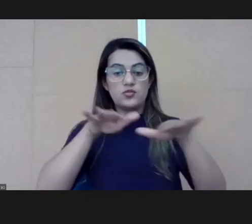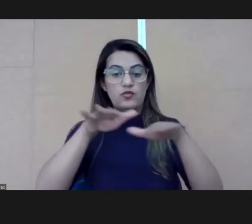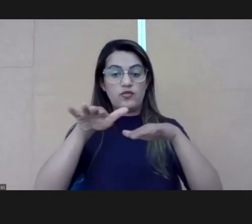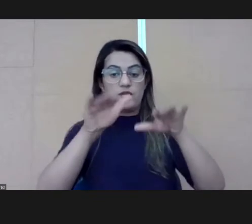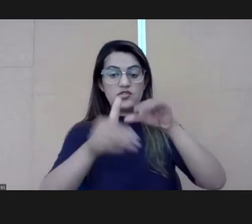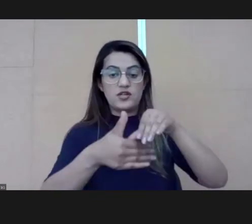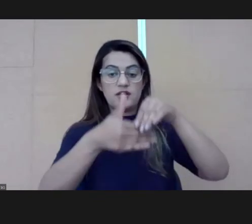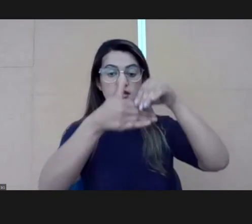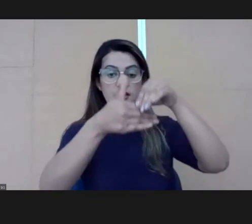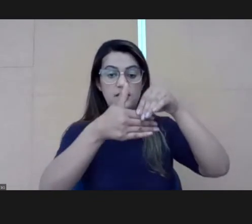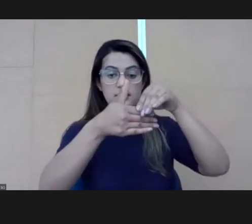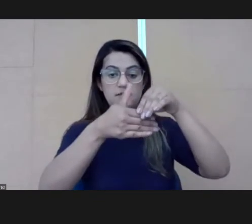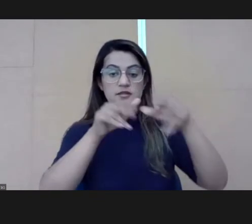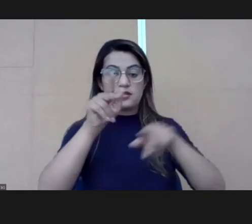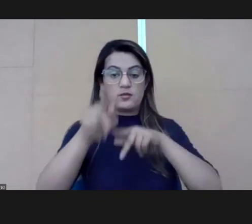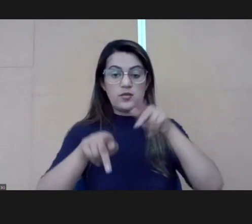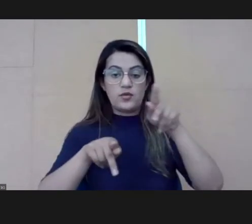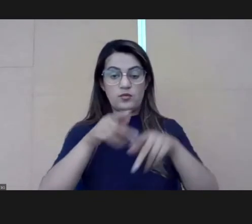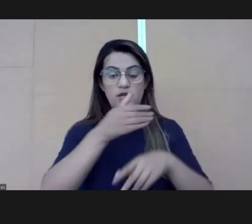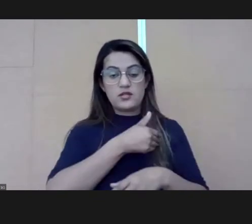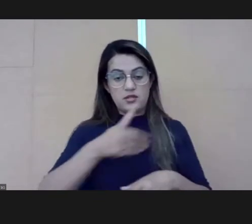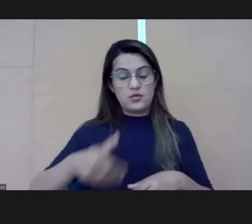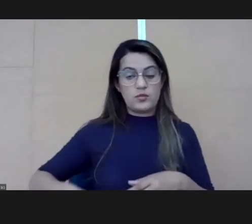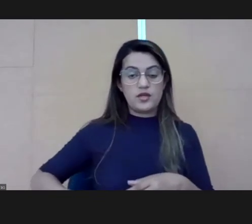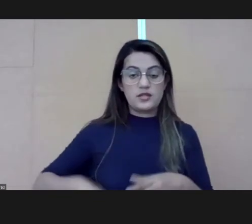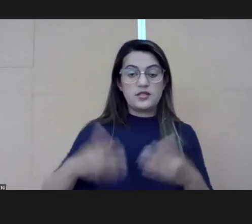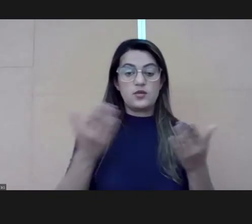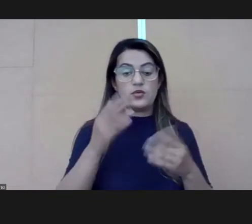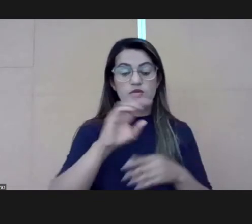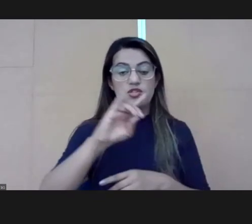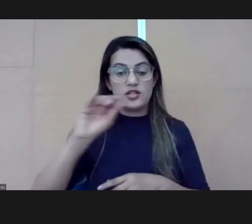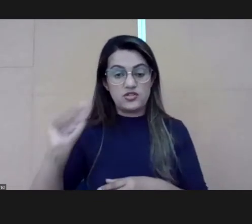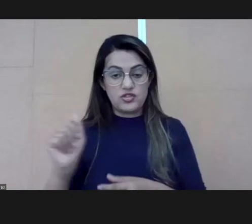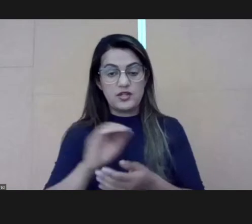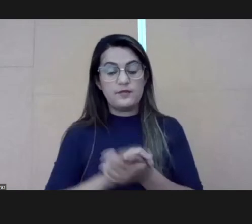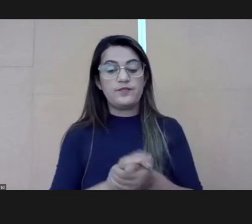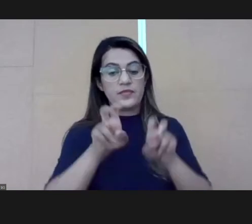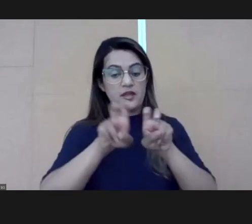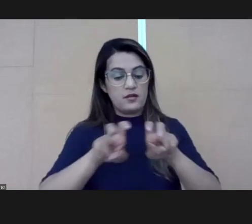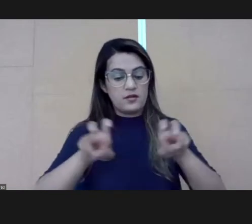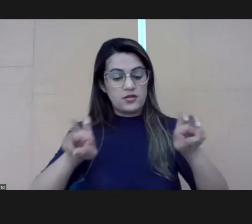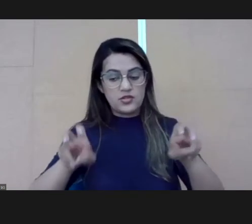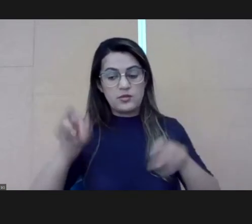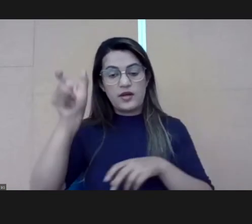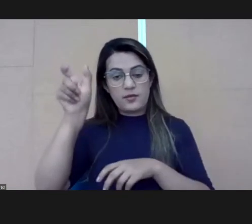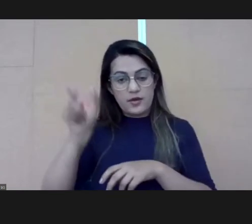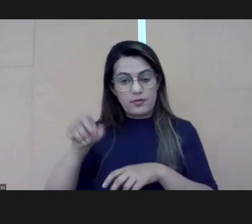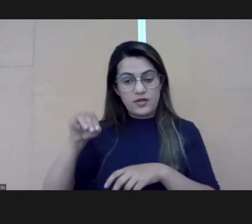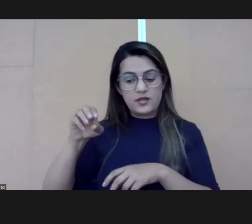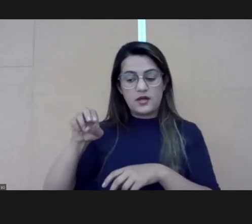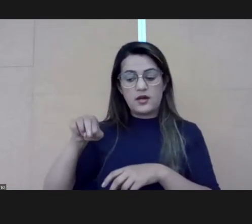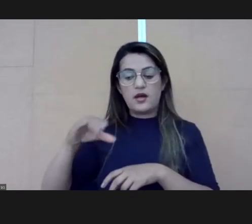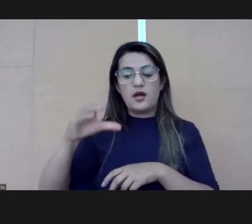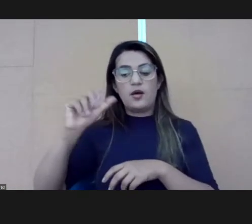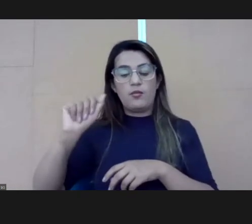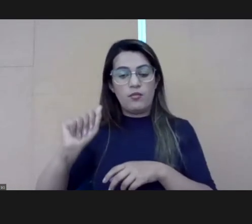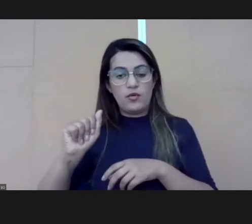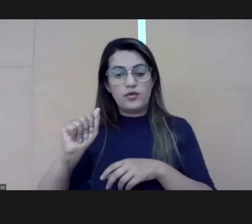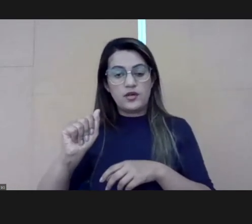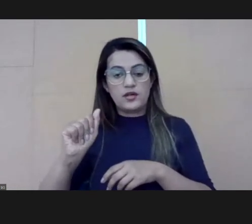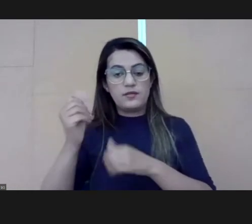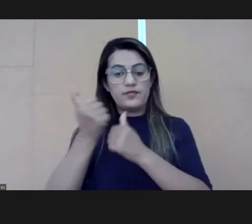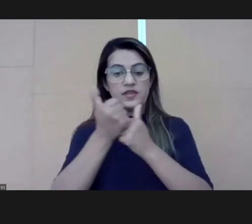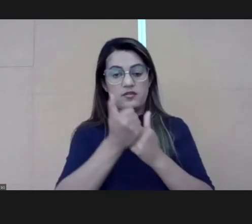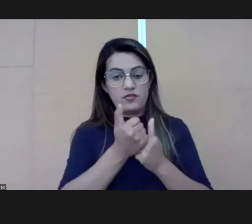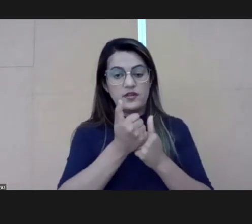an important role here in Brazil. So I would like to thank here to our table, Monica Bernardi. She's